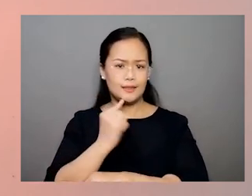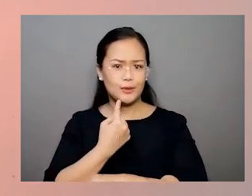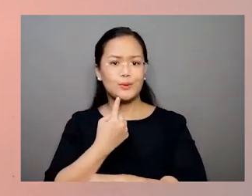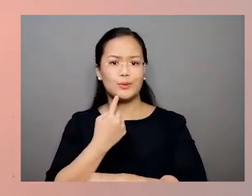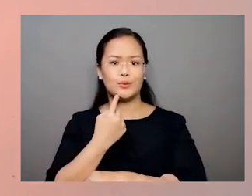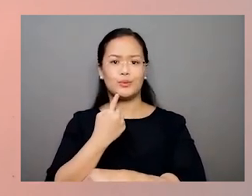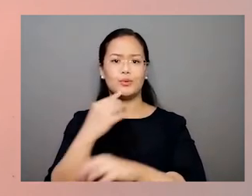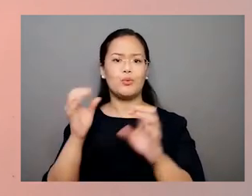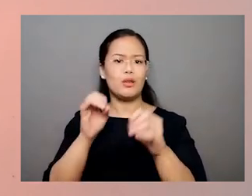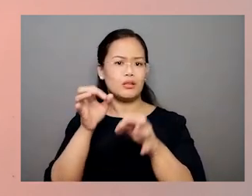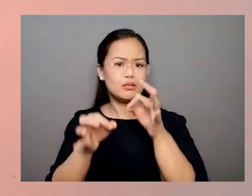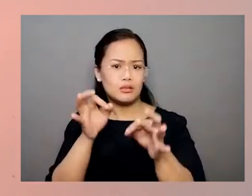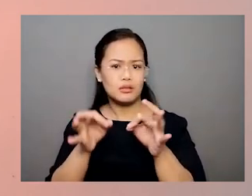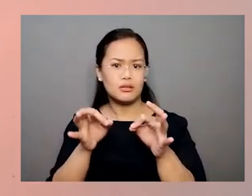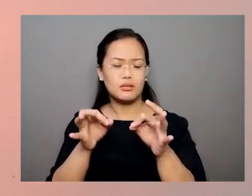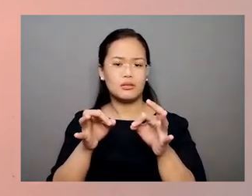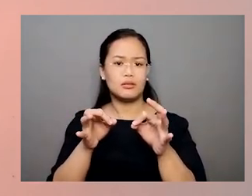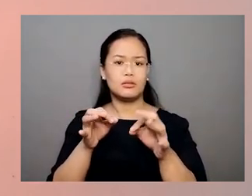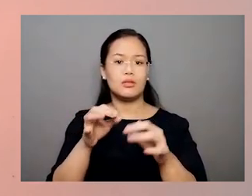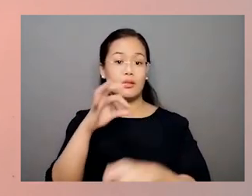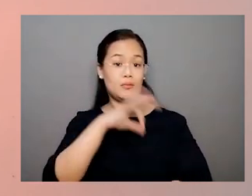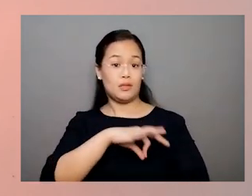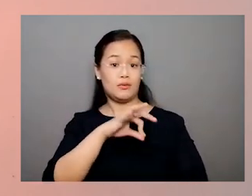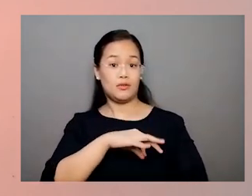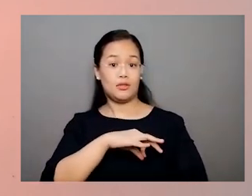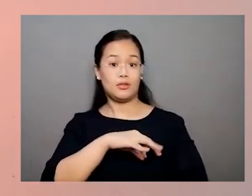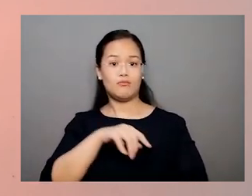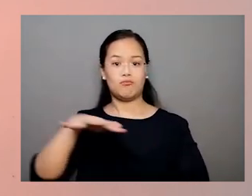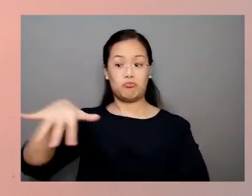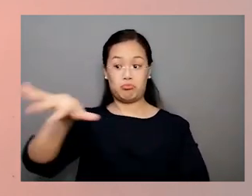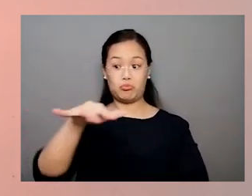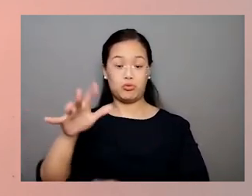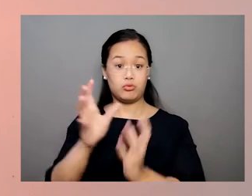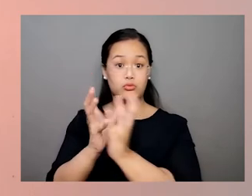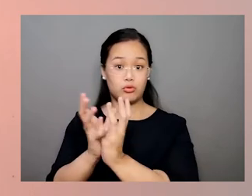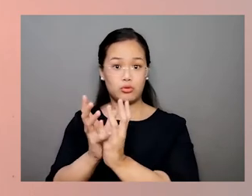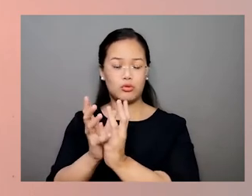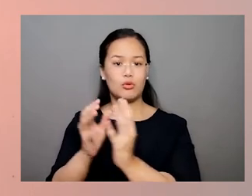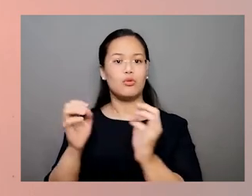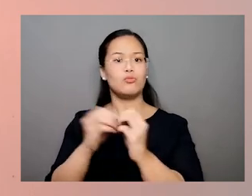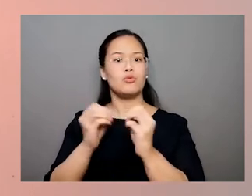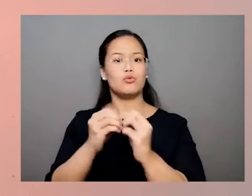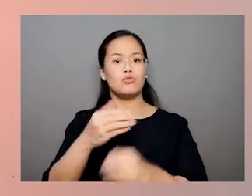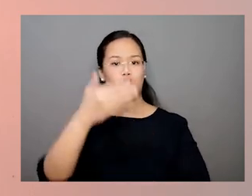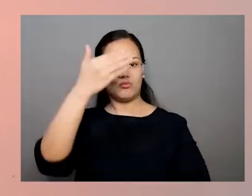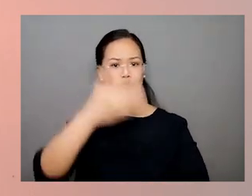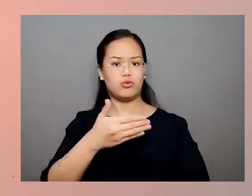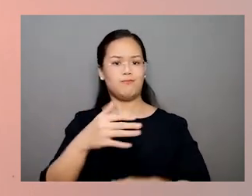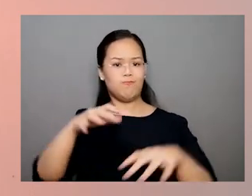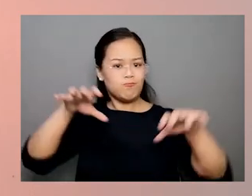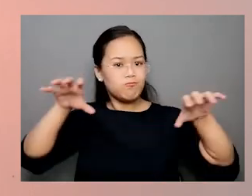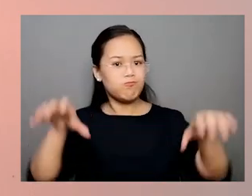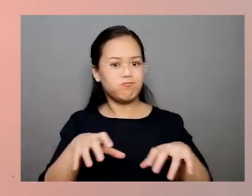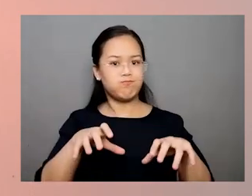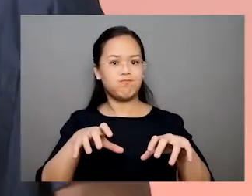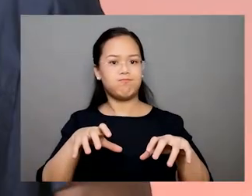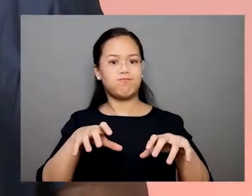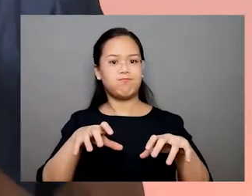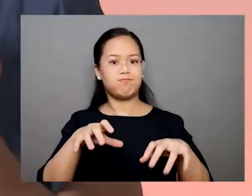injustices from being beneficiaries or recipients of legal services to being the lead actors,